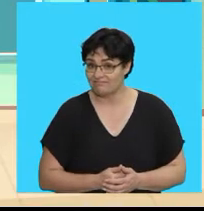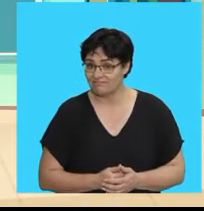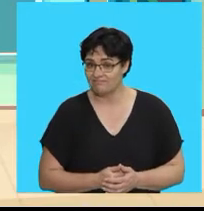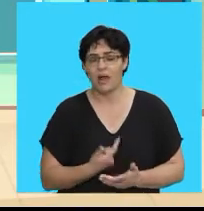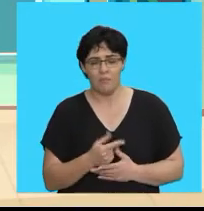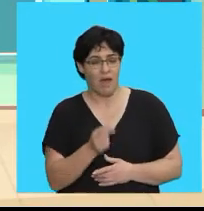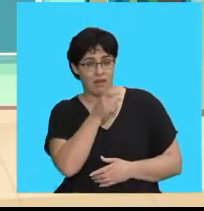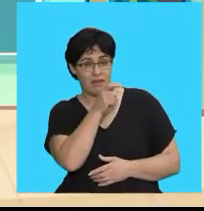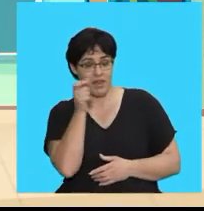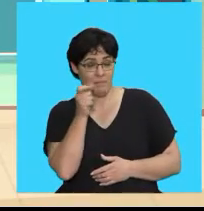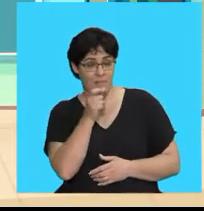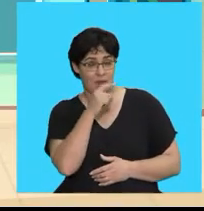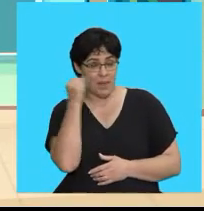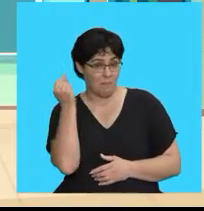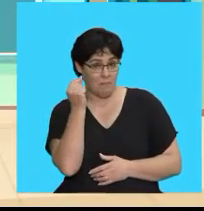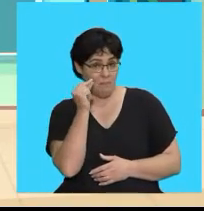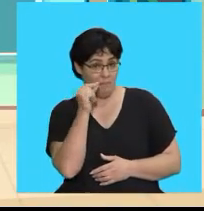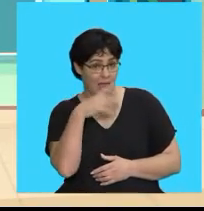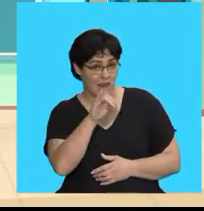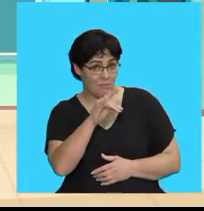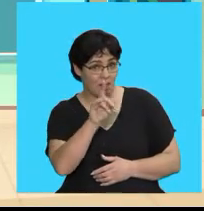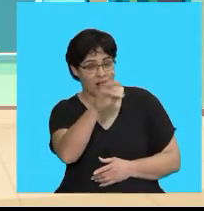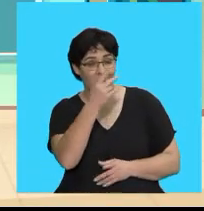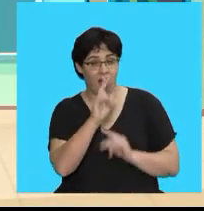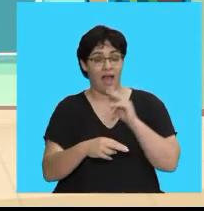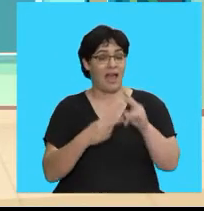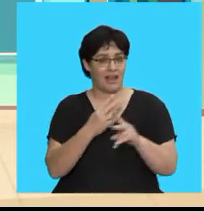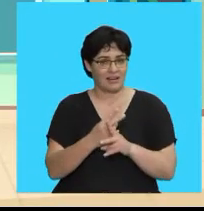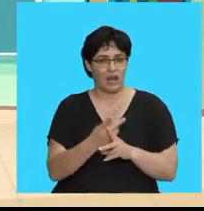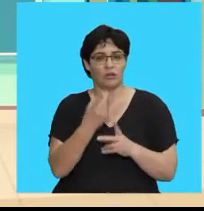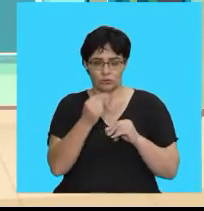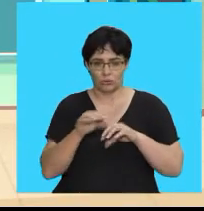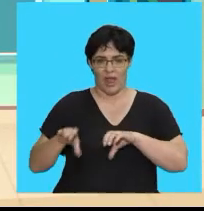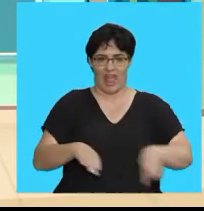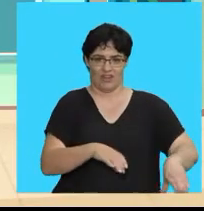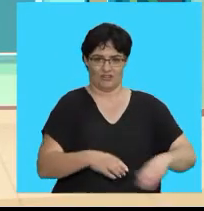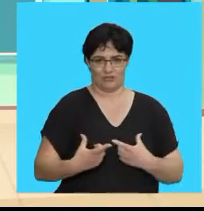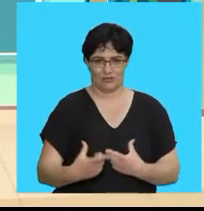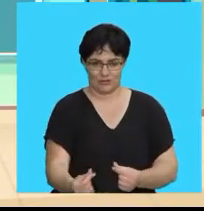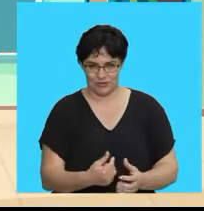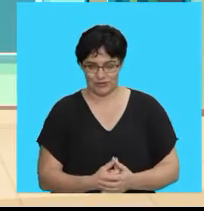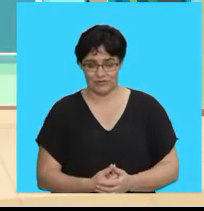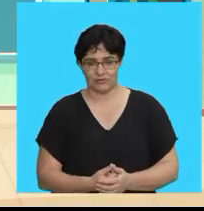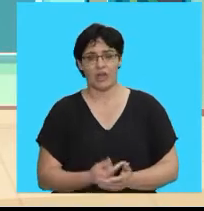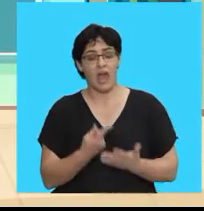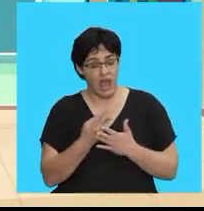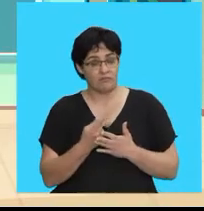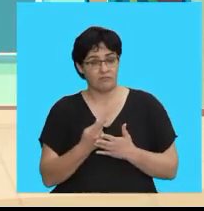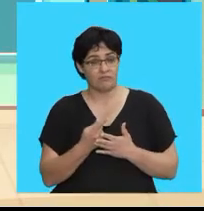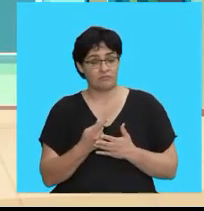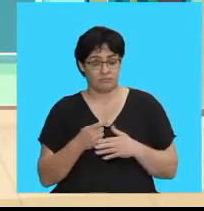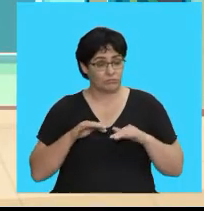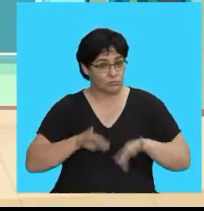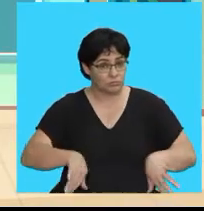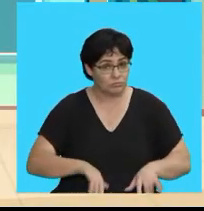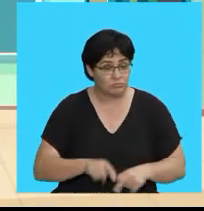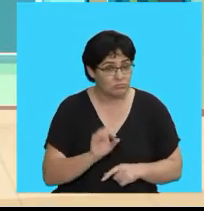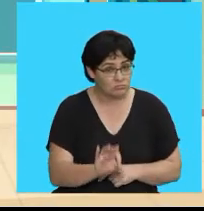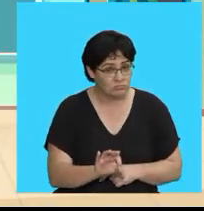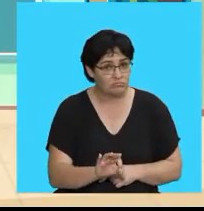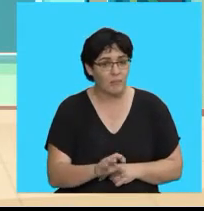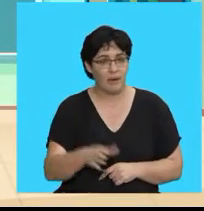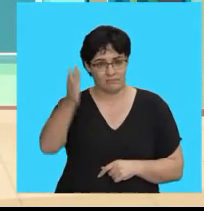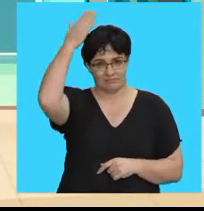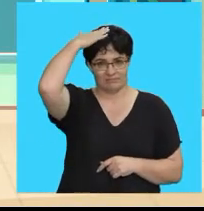I will call out an animal and you will repeat it after me and do the action If the animal